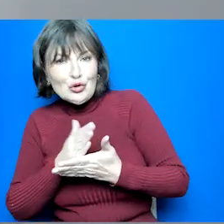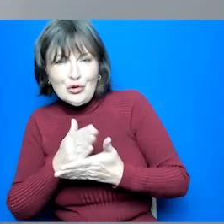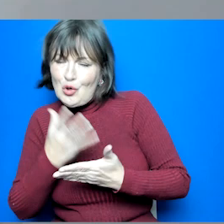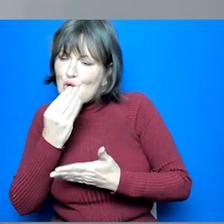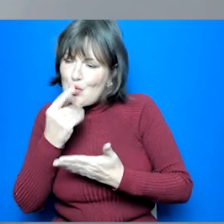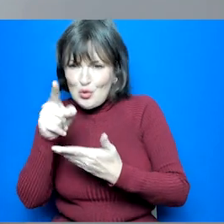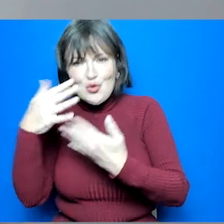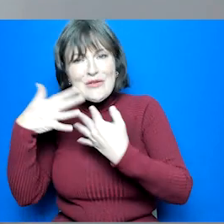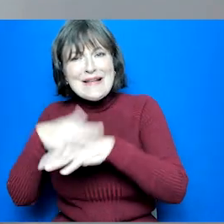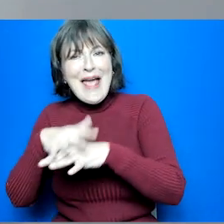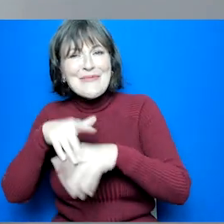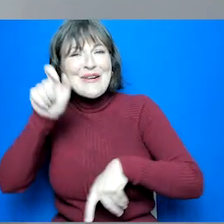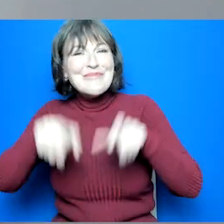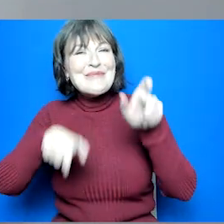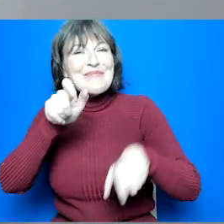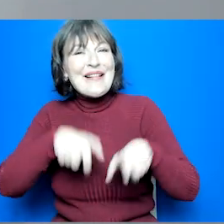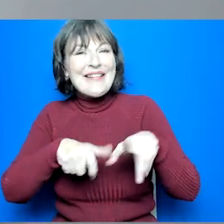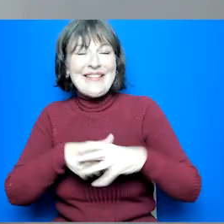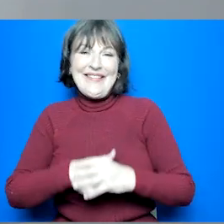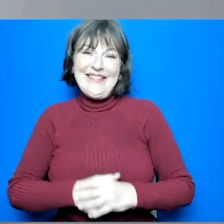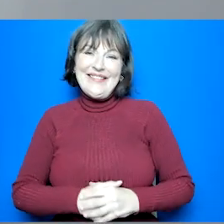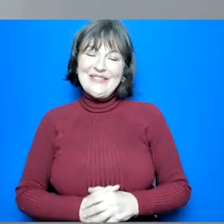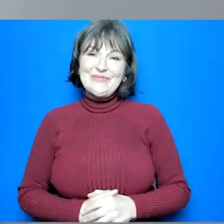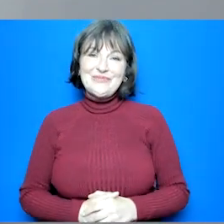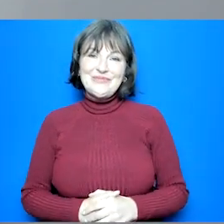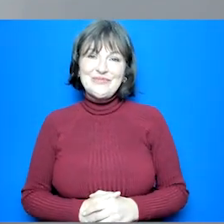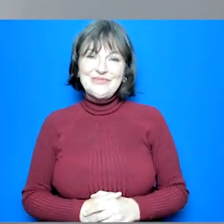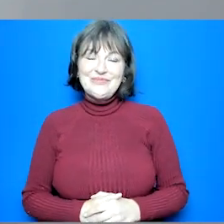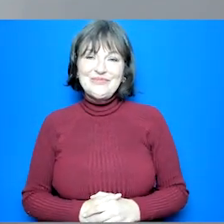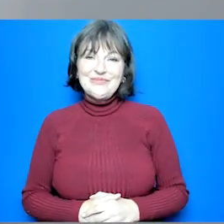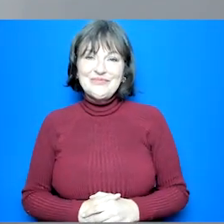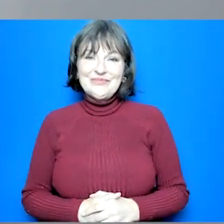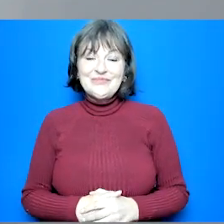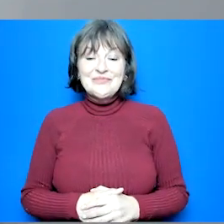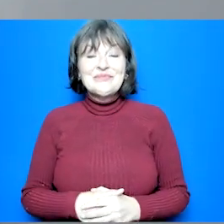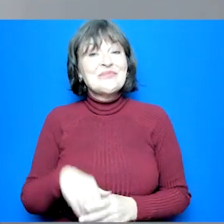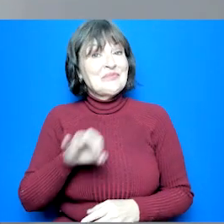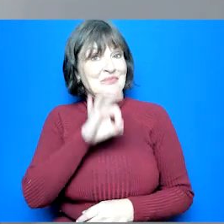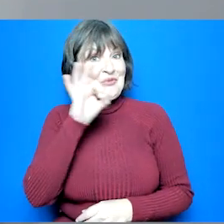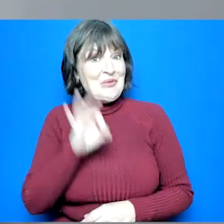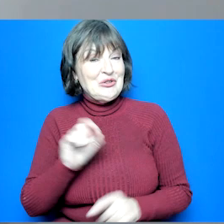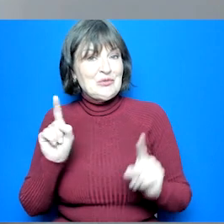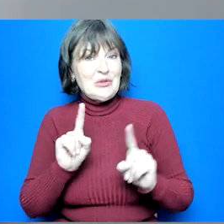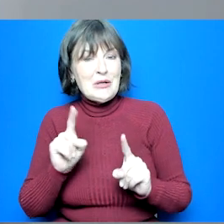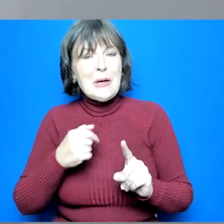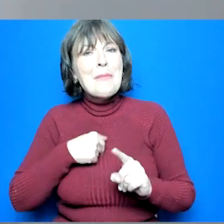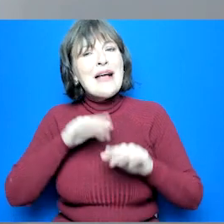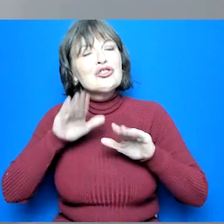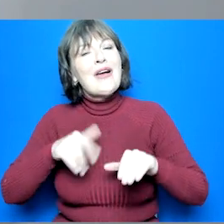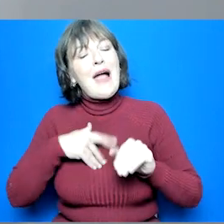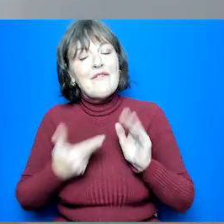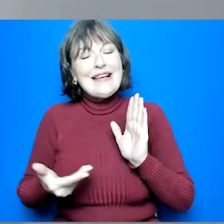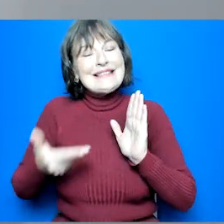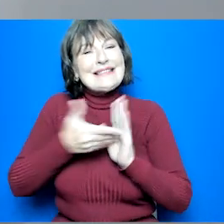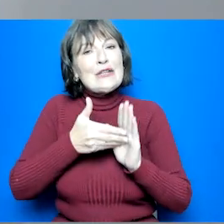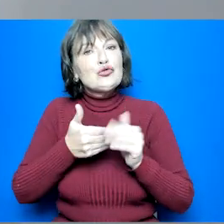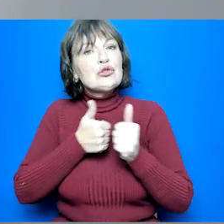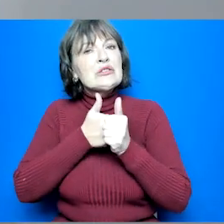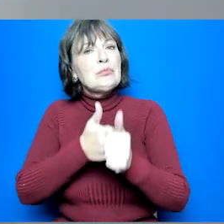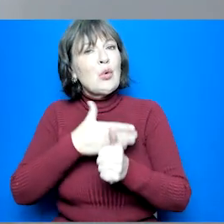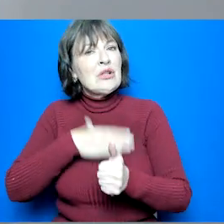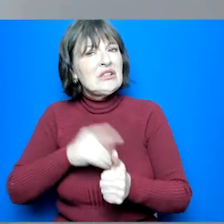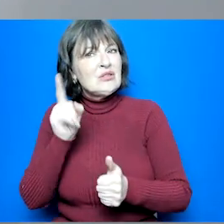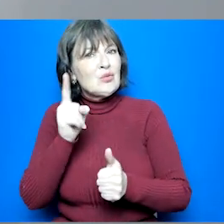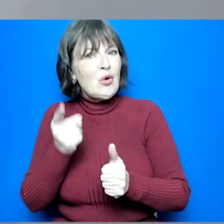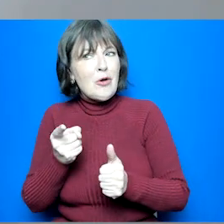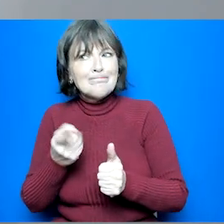network and speak to people thanks for that and another good question we've got coming in is my child has additional support needs what support